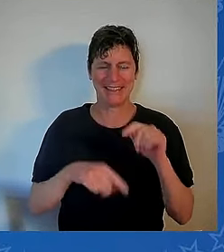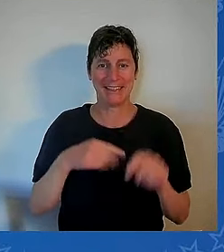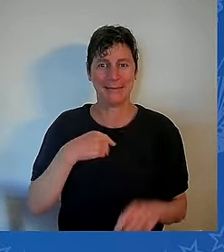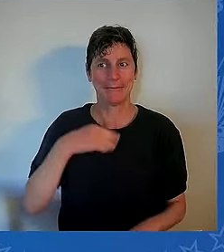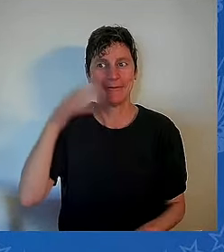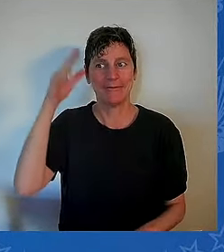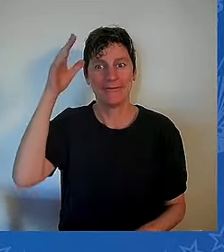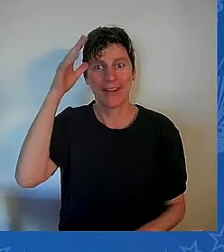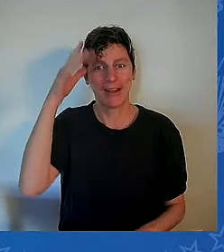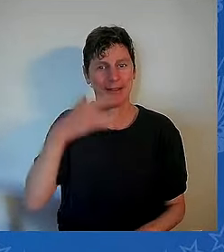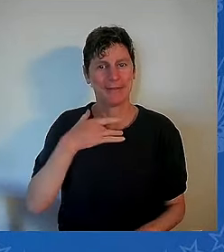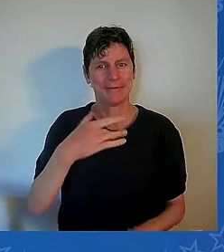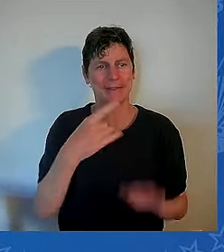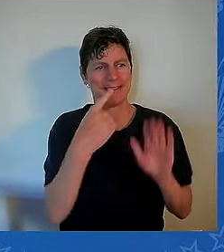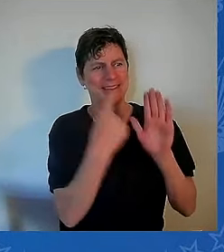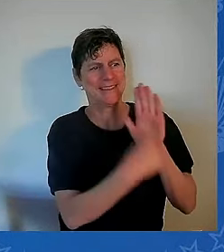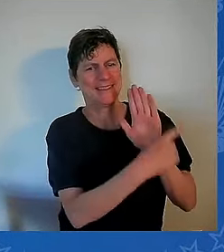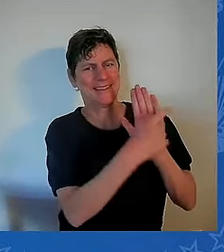from, but I love you anyway.